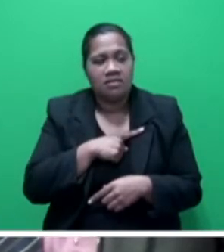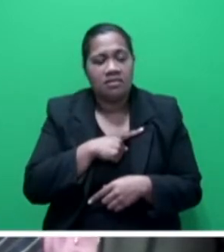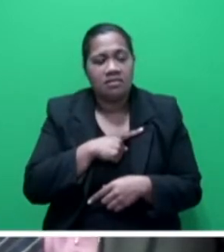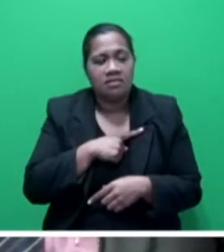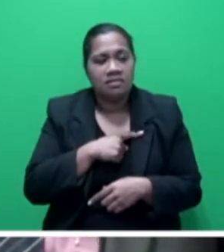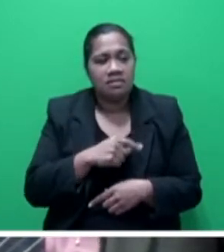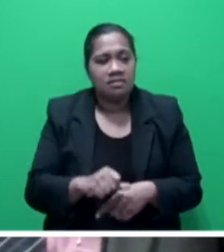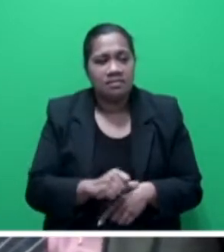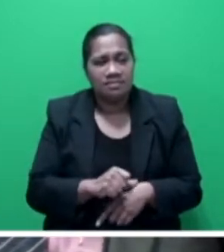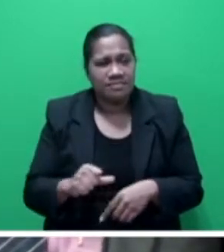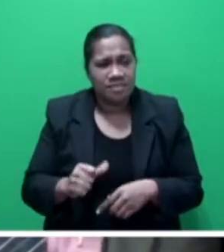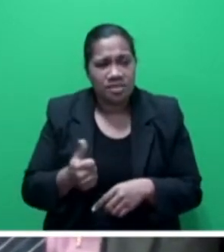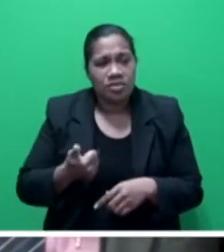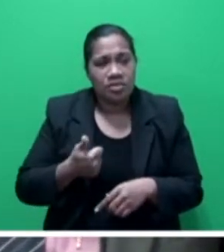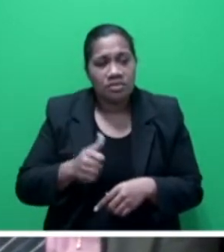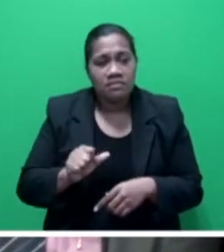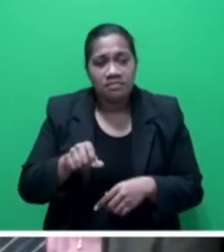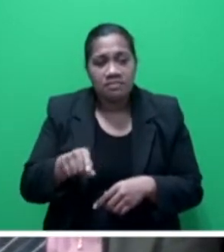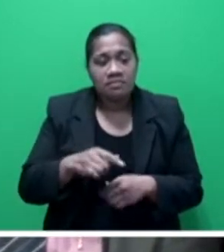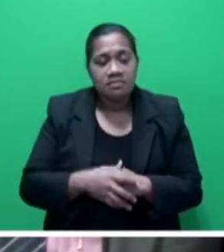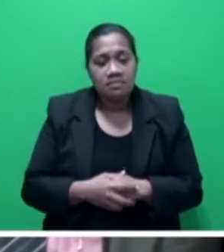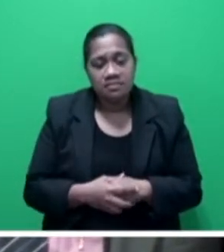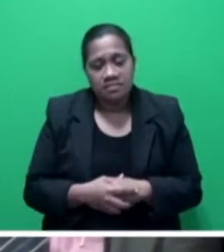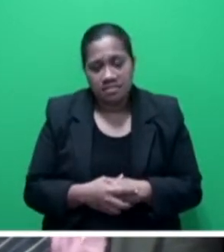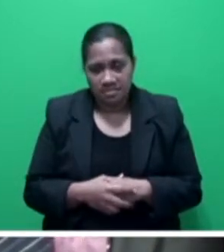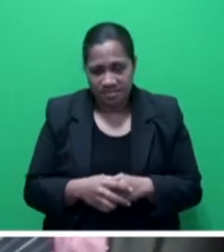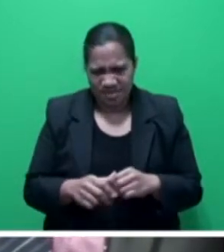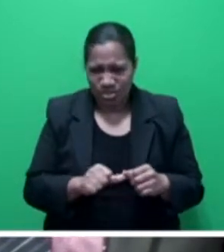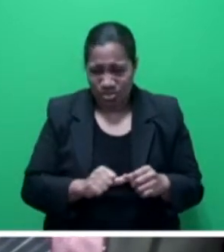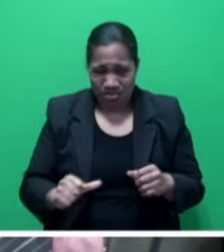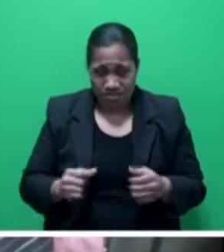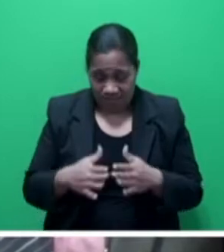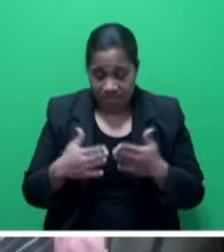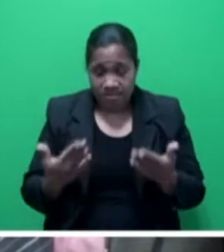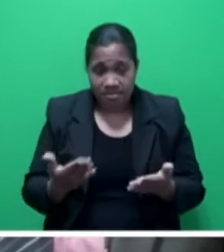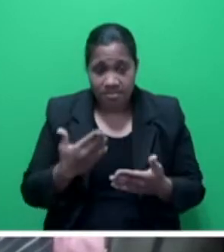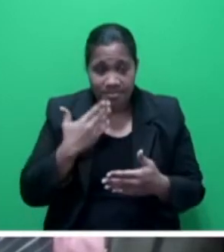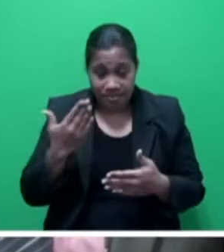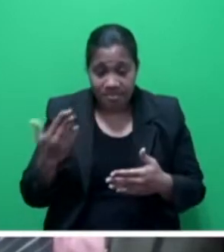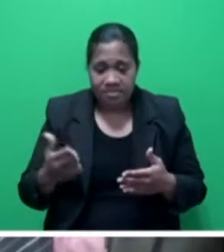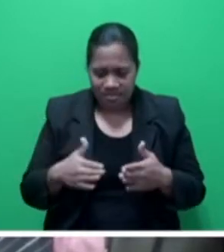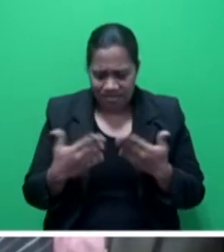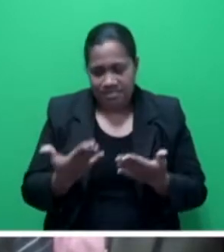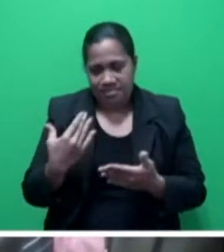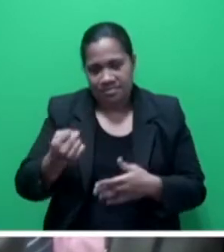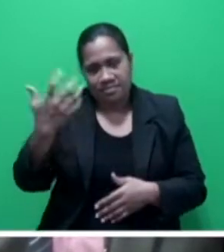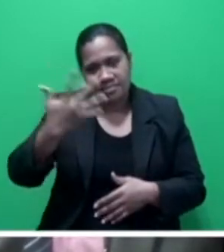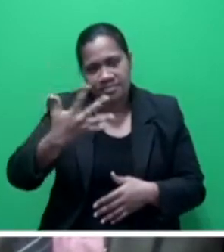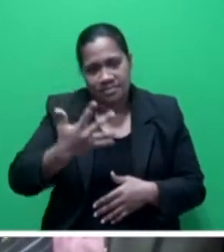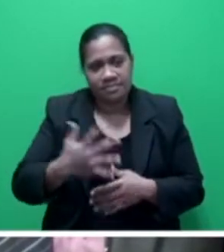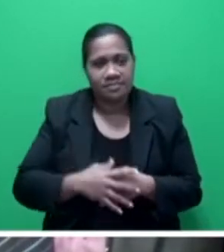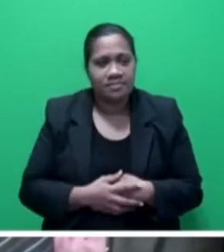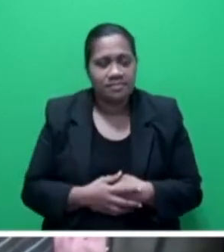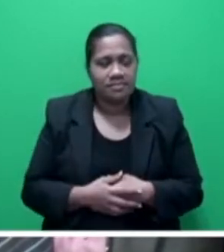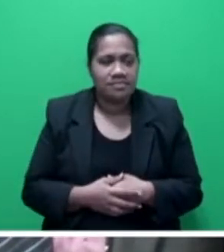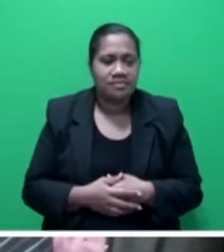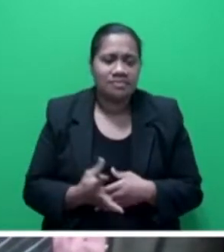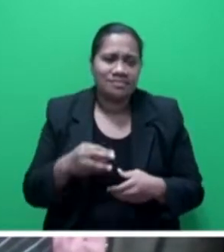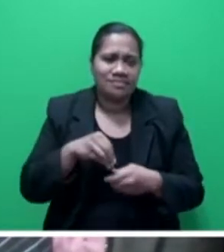using minimal invasive surgery or keyhole surgery. At the moment, as we speak, we have nearly 15. And so they include surgeons,